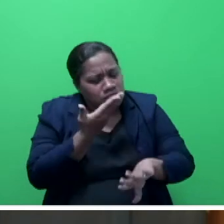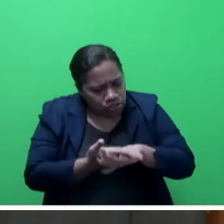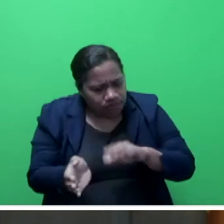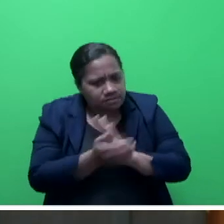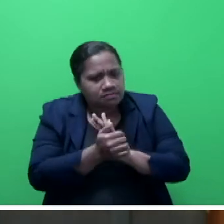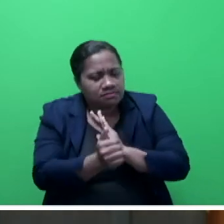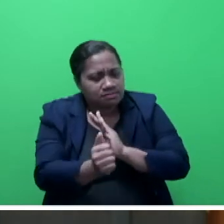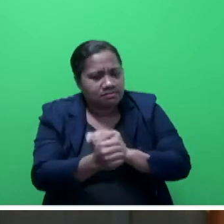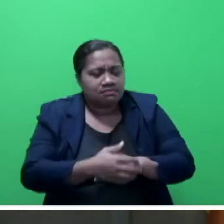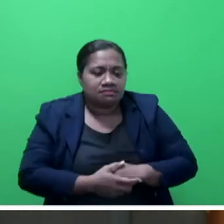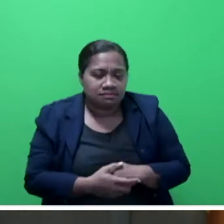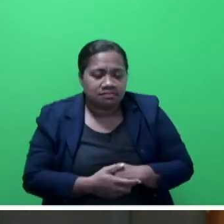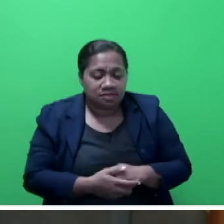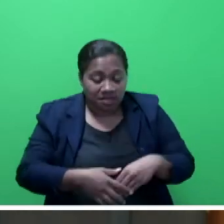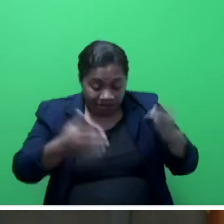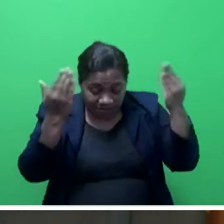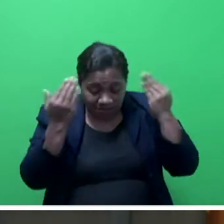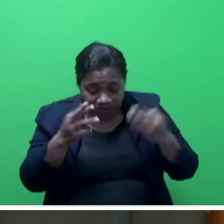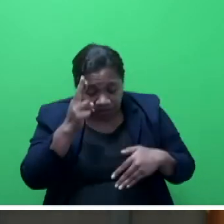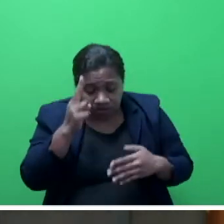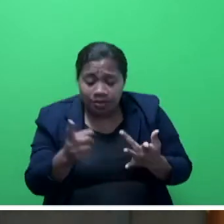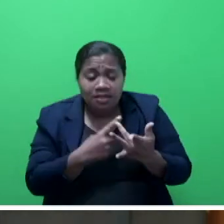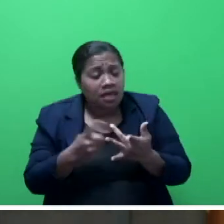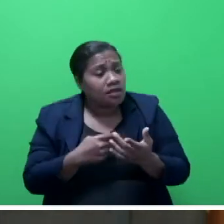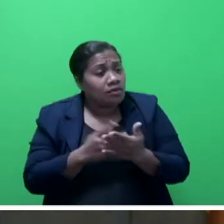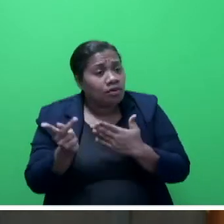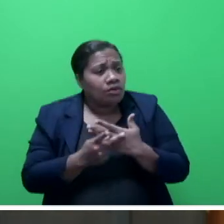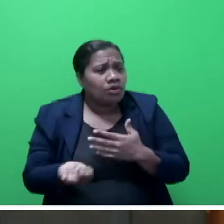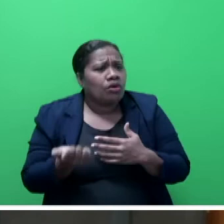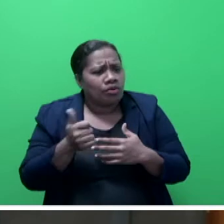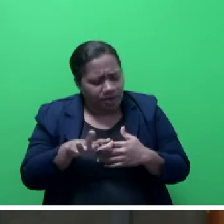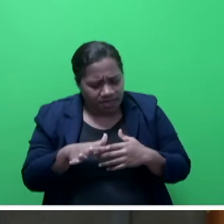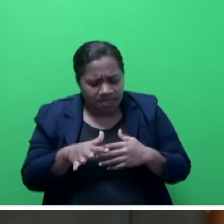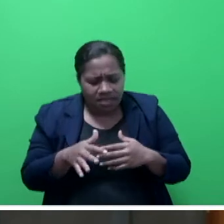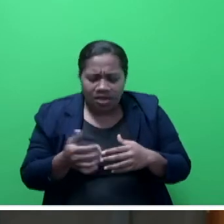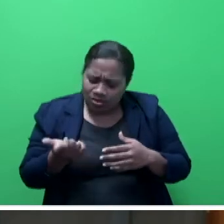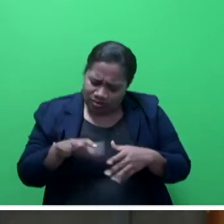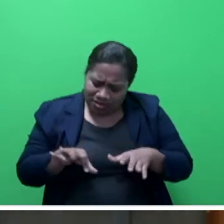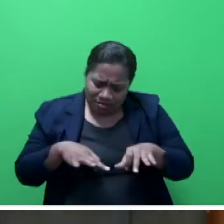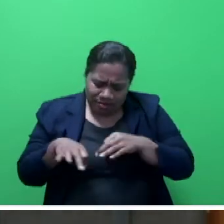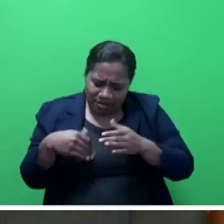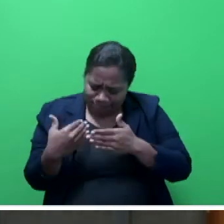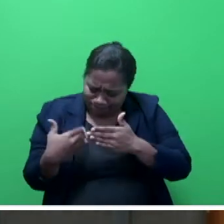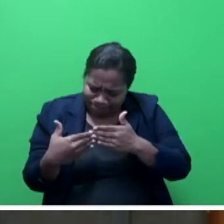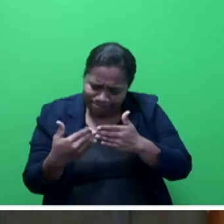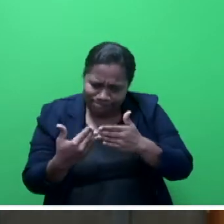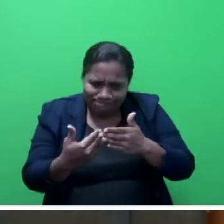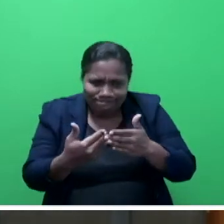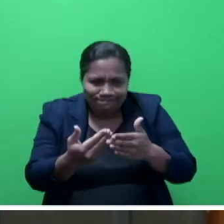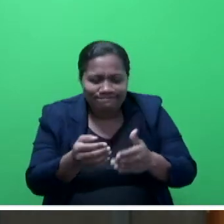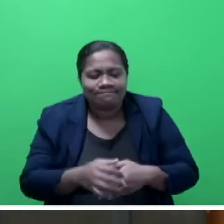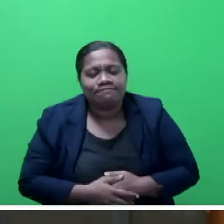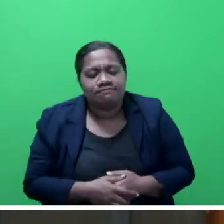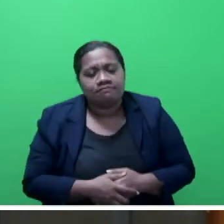Mr Speaker Say, the other mobility programs are already in the pipeline, notably between the Fijian Government and the New Zealand